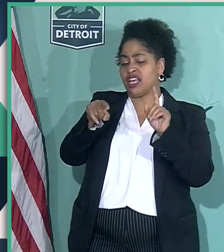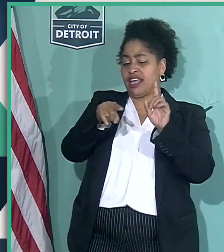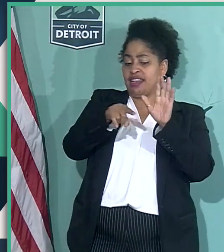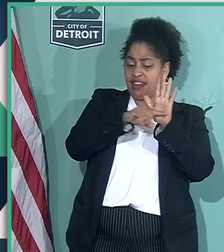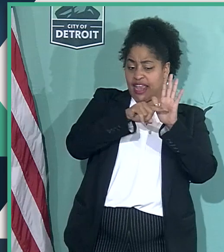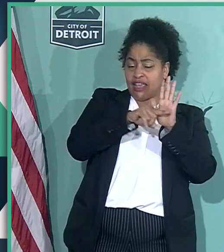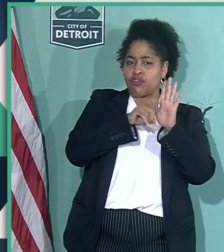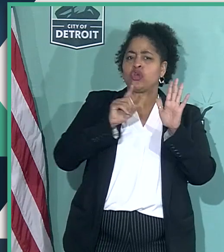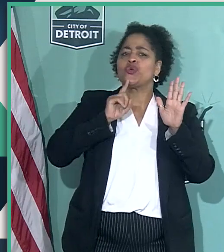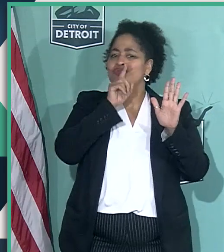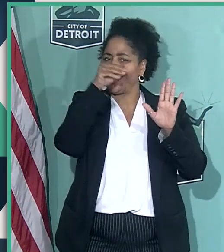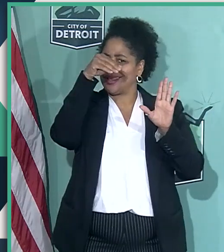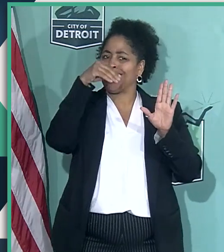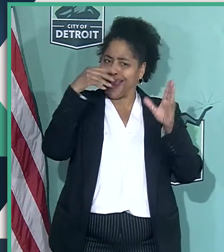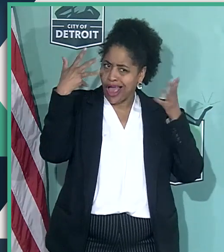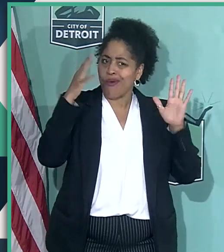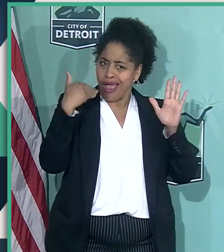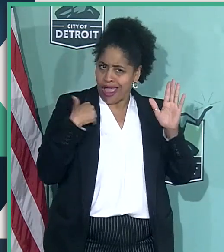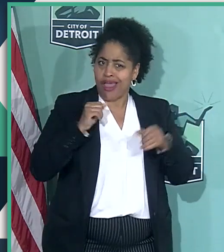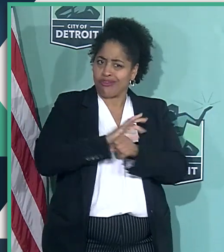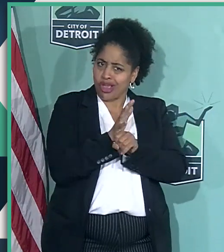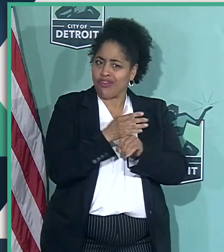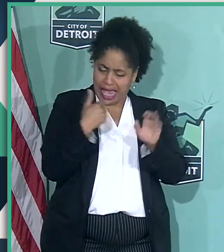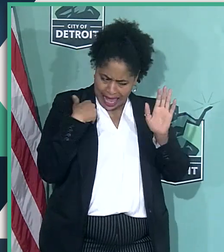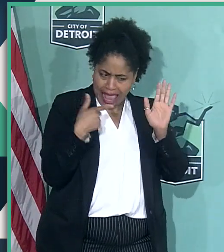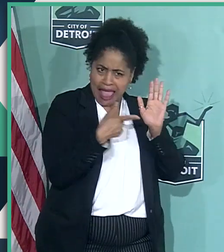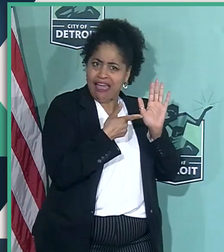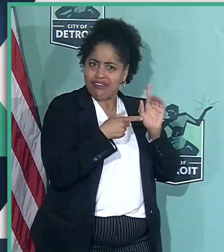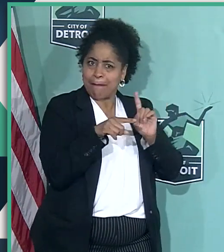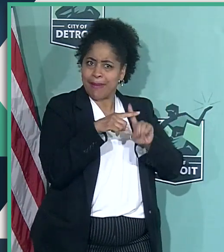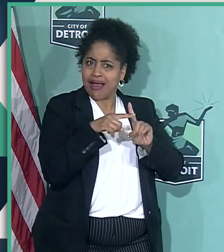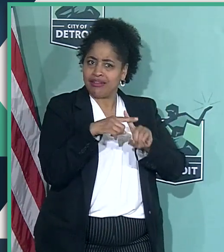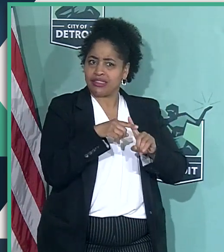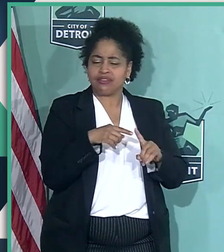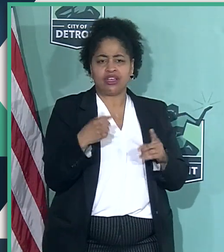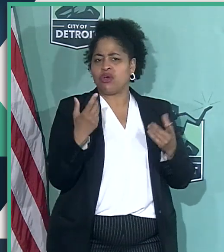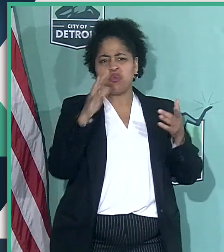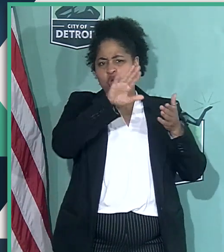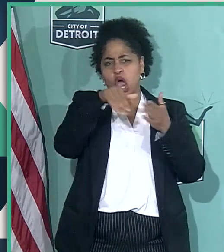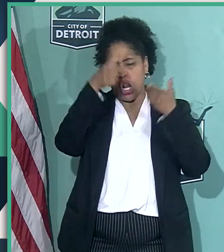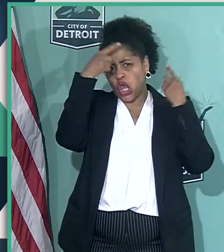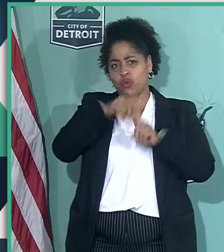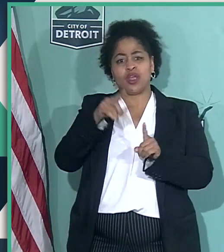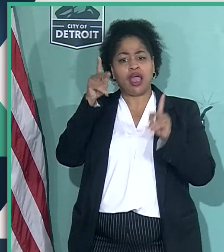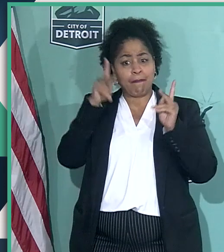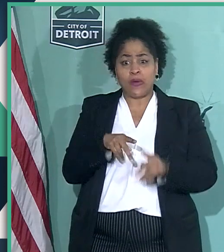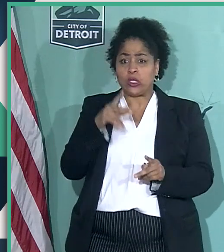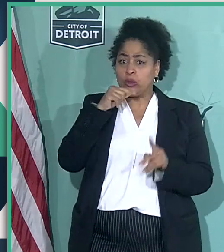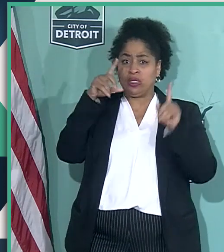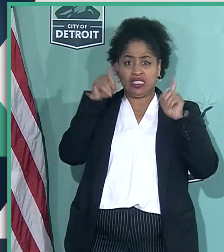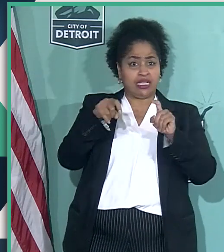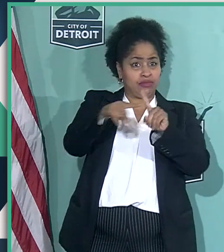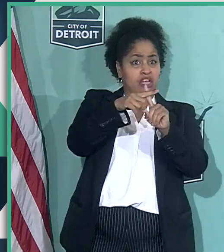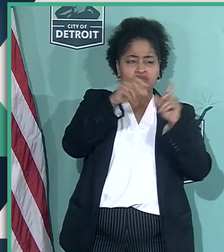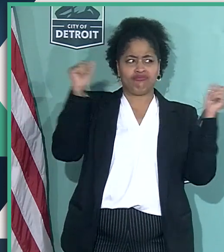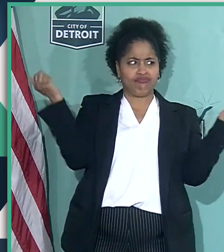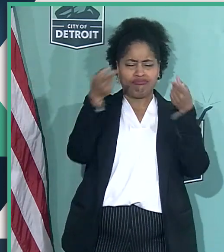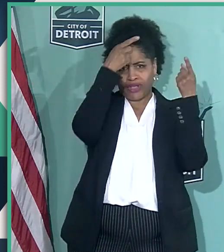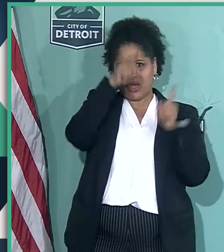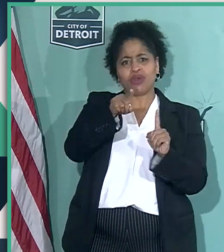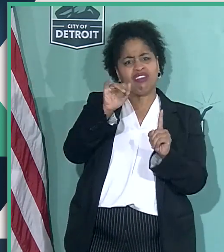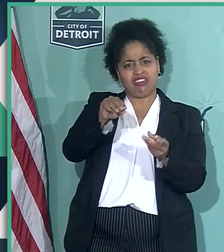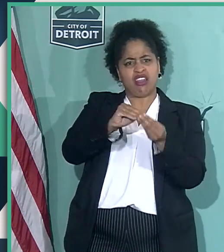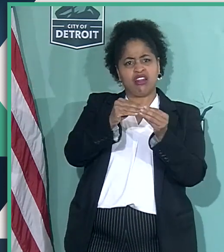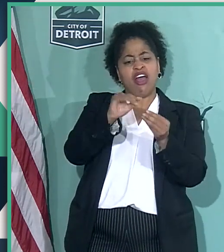positive. There's no reason to verify somebody that Abbott tests positive. Everybody agrees that that's accurate. And so, what